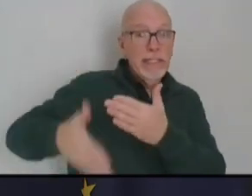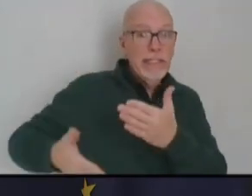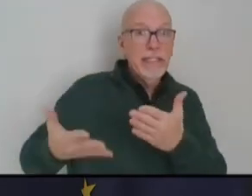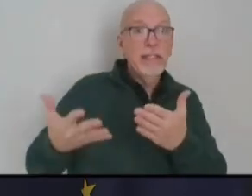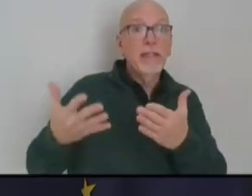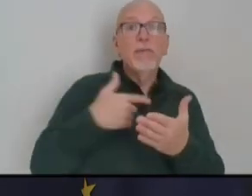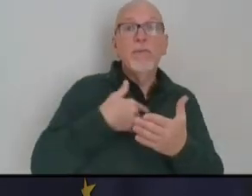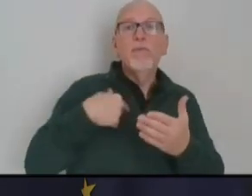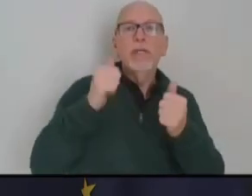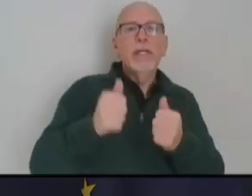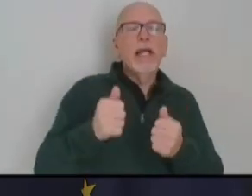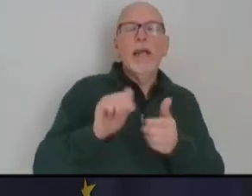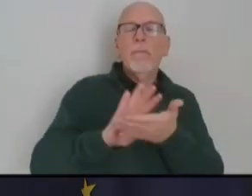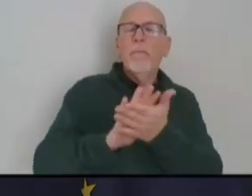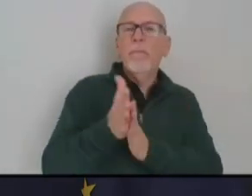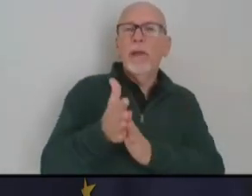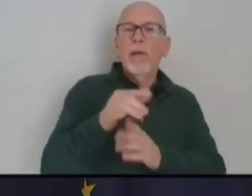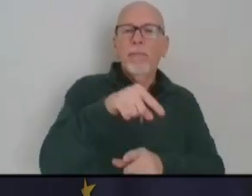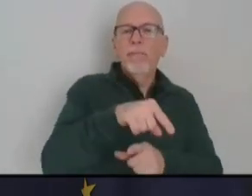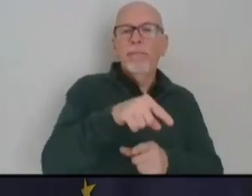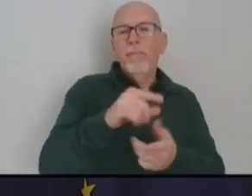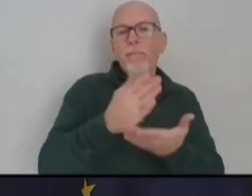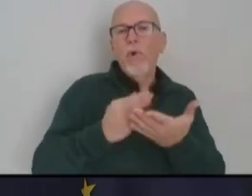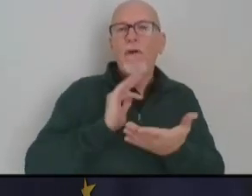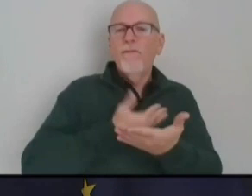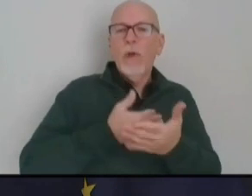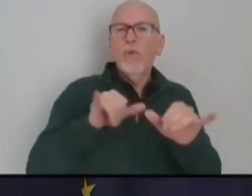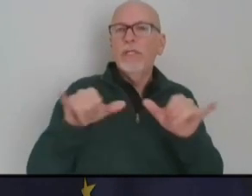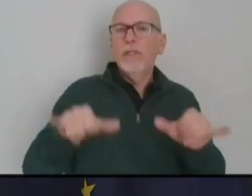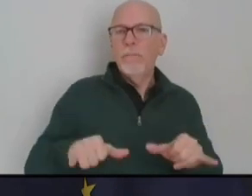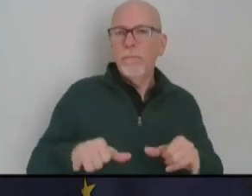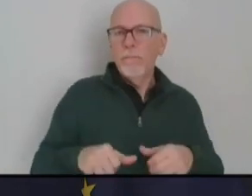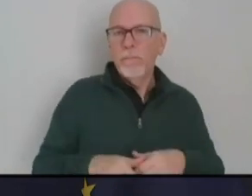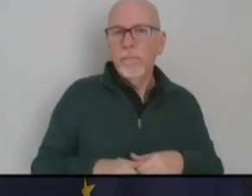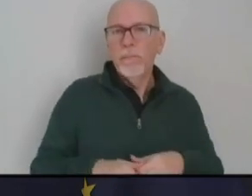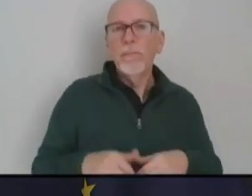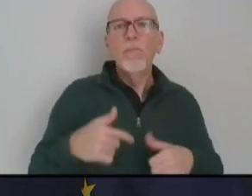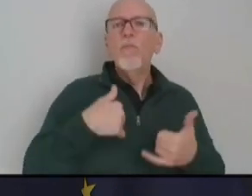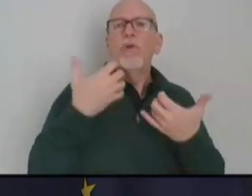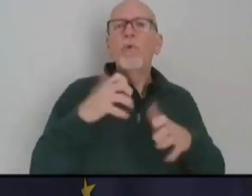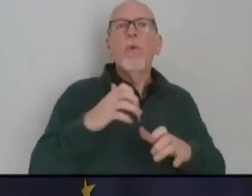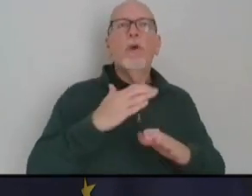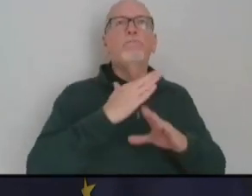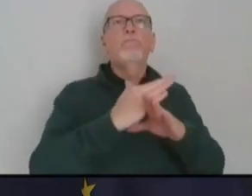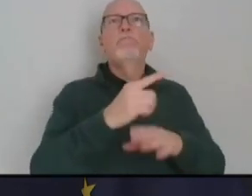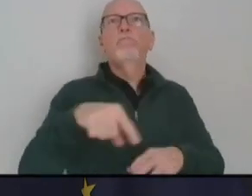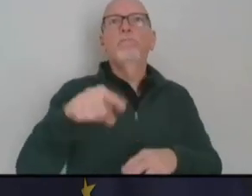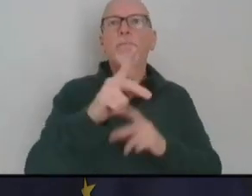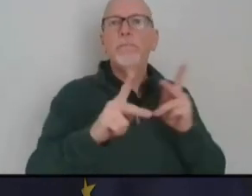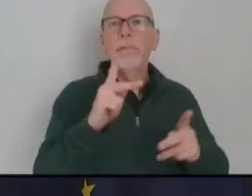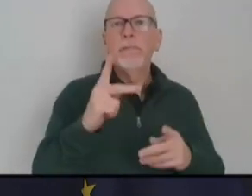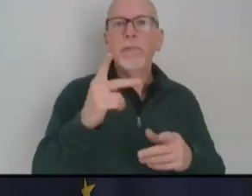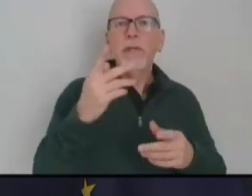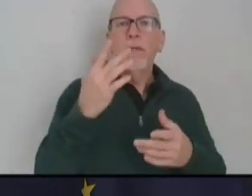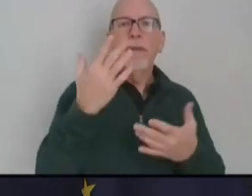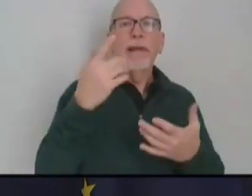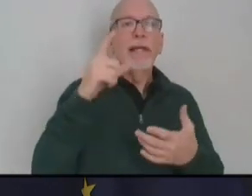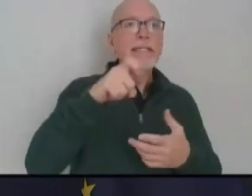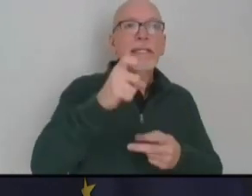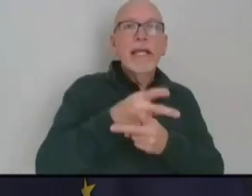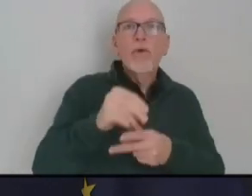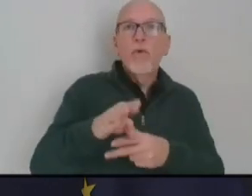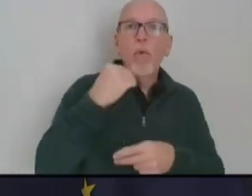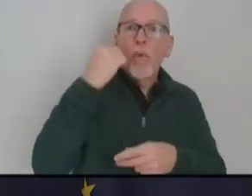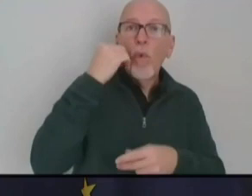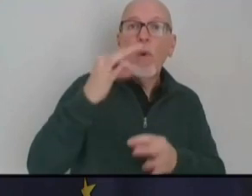into the way we do LTSS services. What we don't want to be an impediment to individuals is the time it takes to get care in their home and